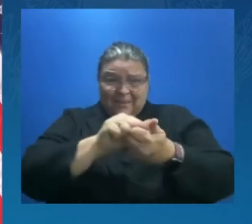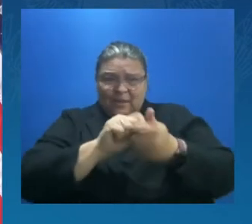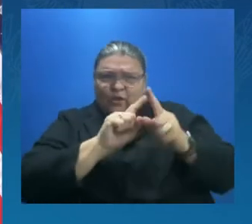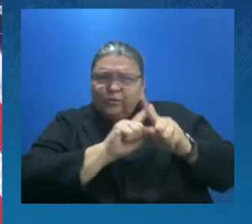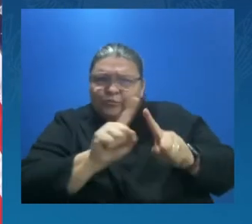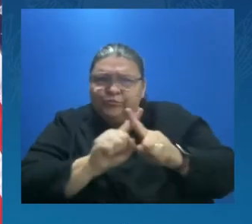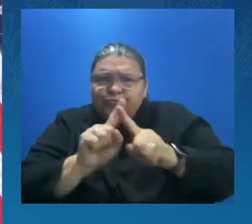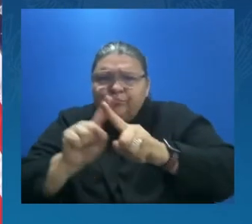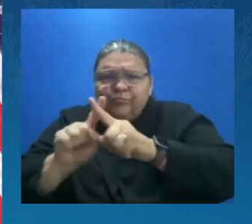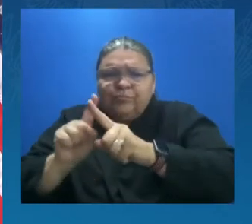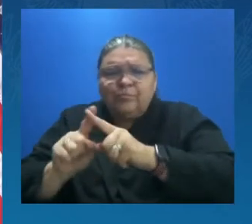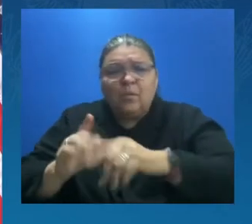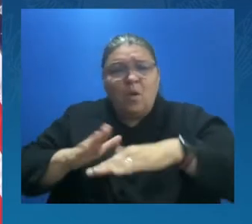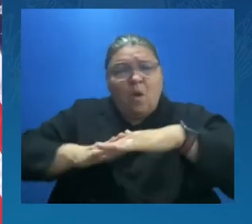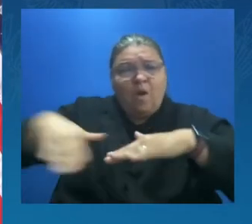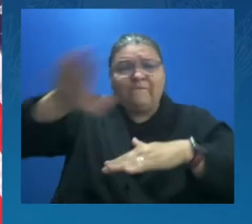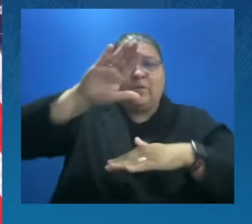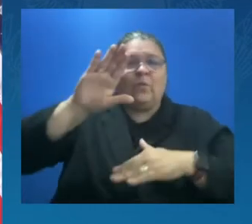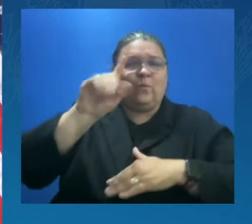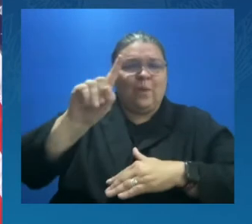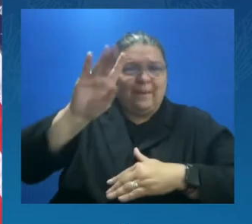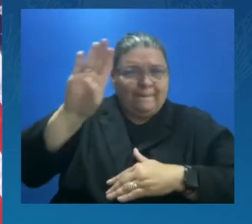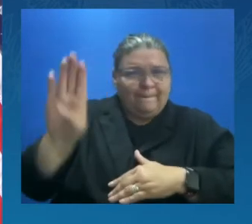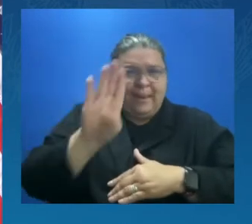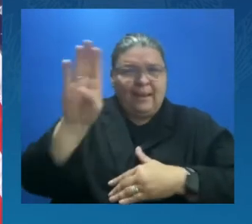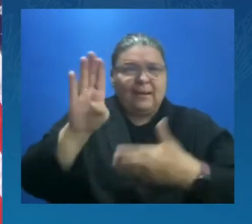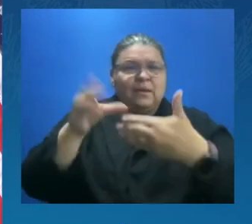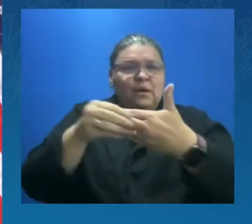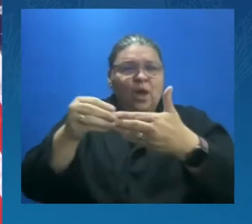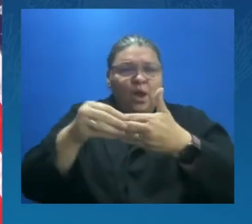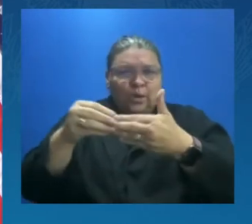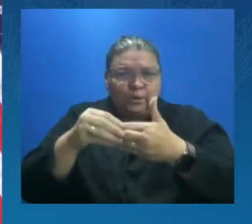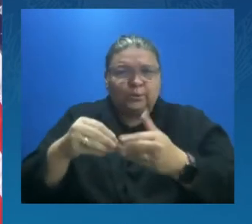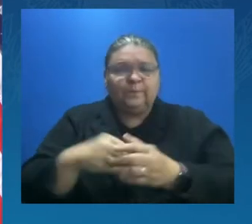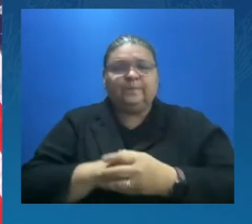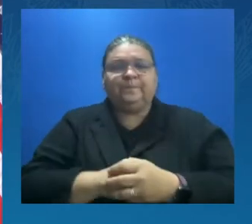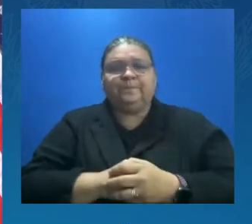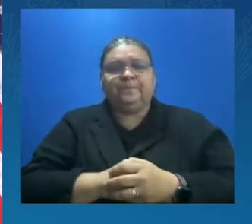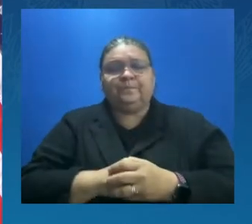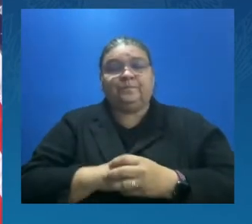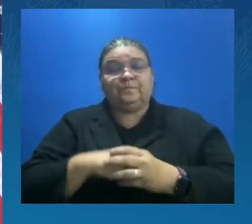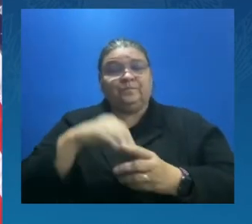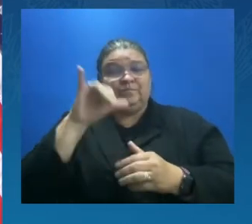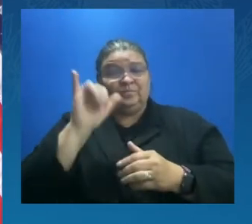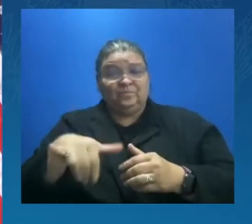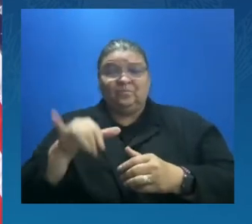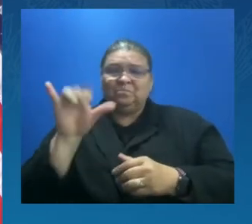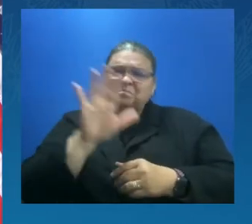And more importantly, resulted in the death of about 700 people.